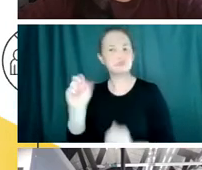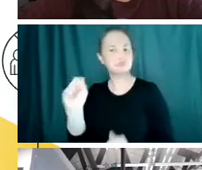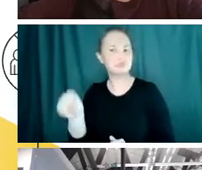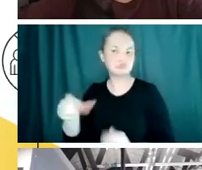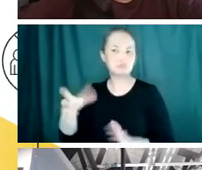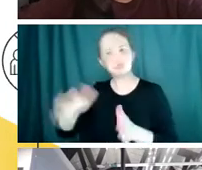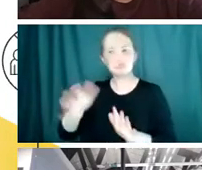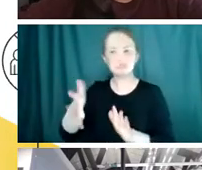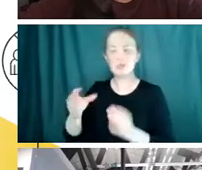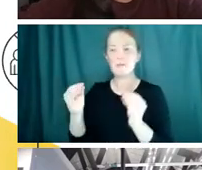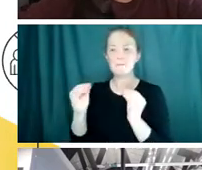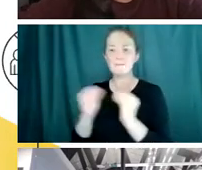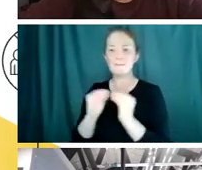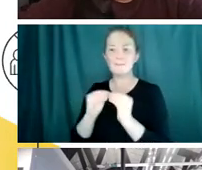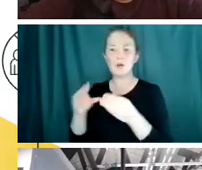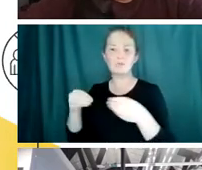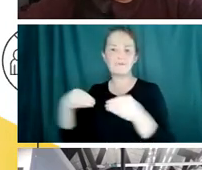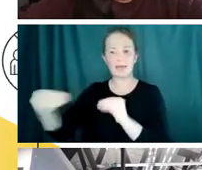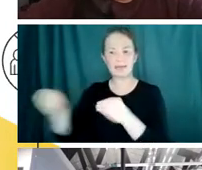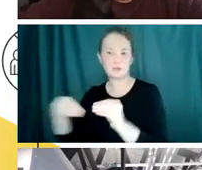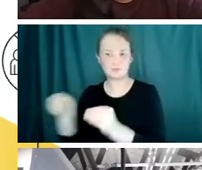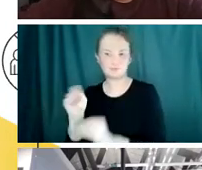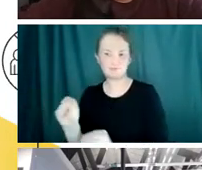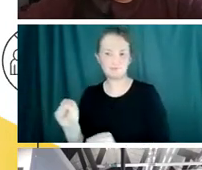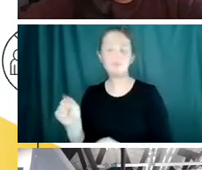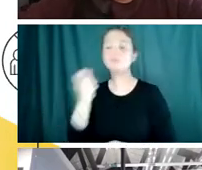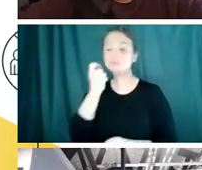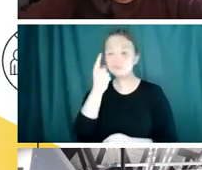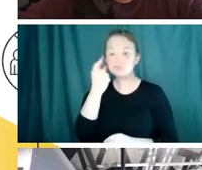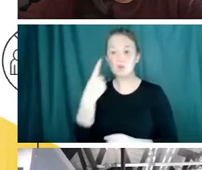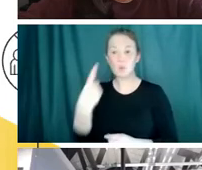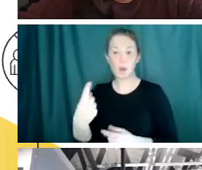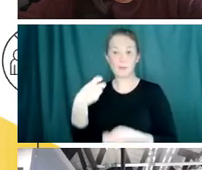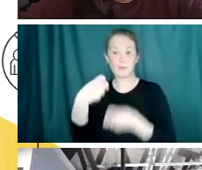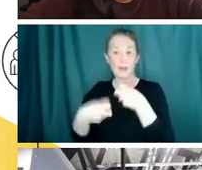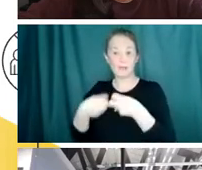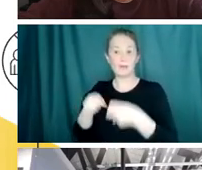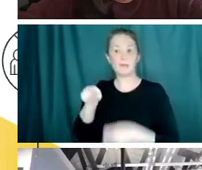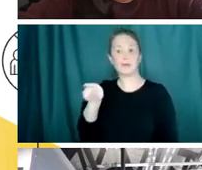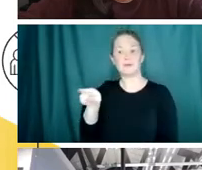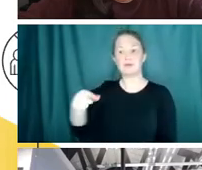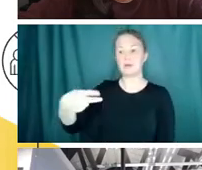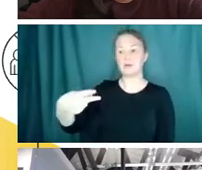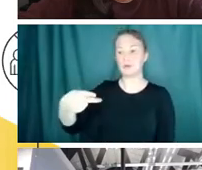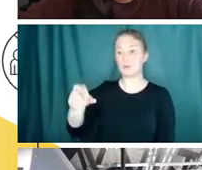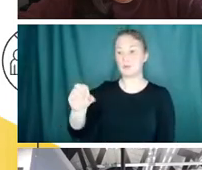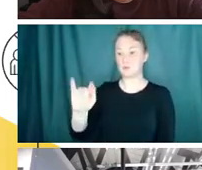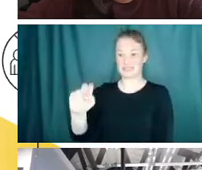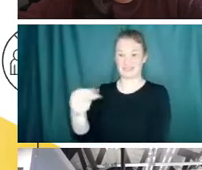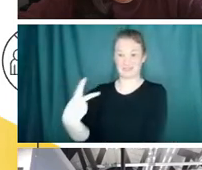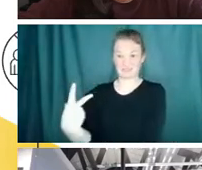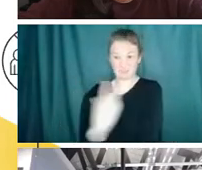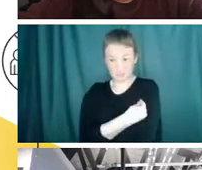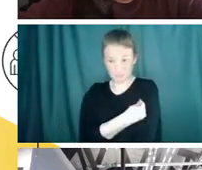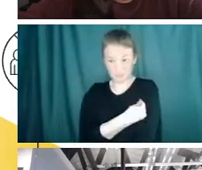you've got a little more wiggle room. The only issue with that is when you've got a protein that you're injecting and you want your immune